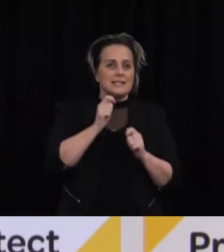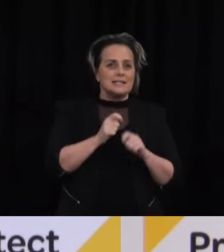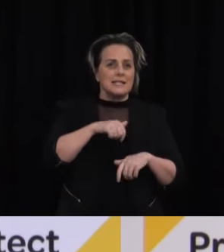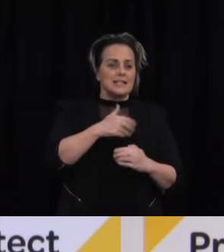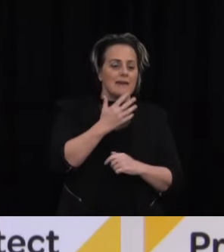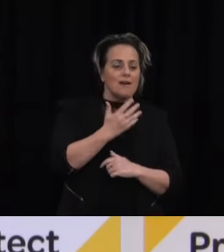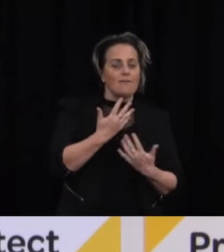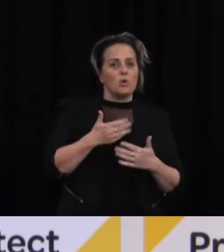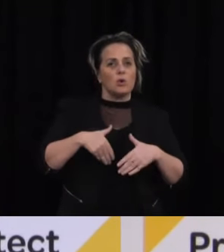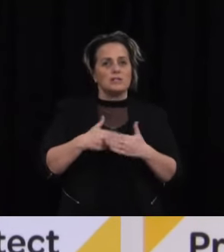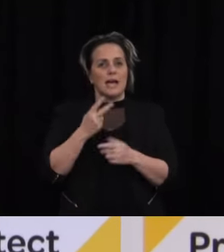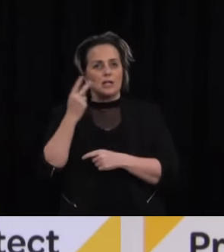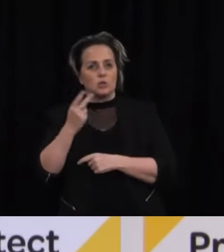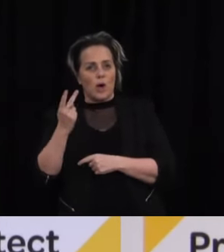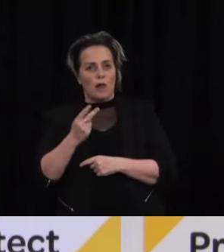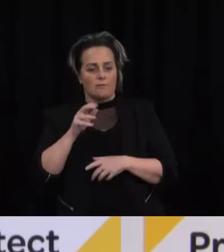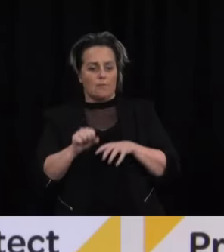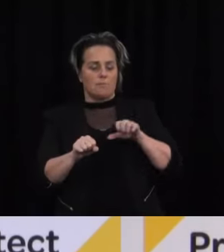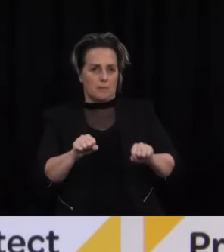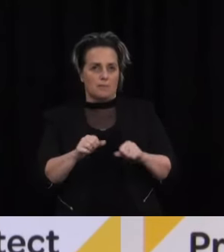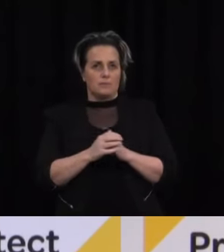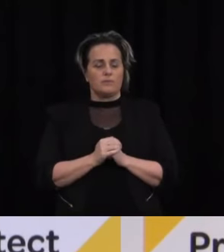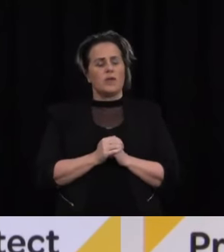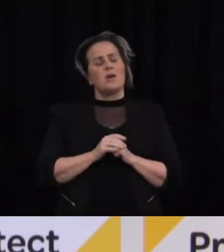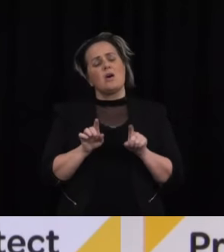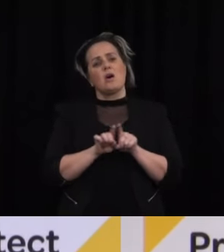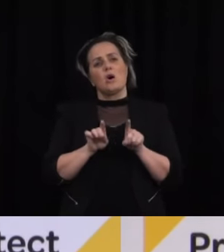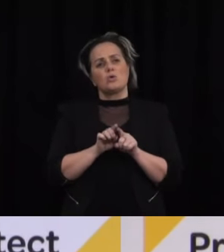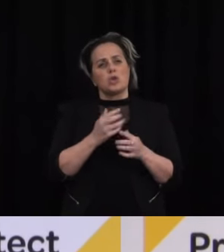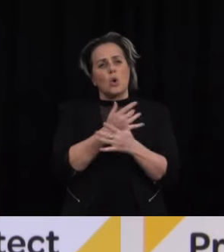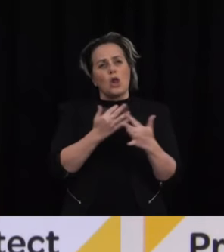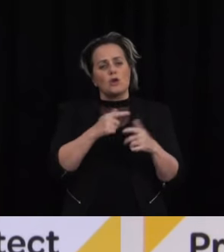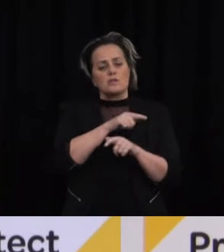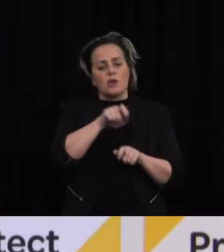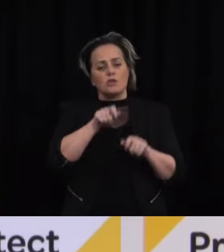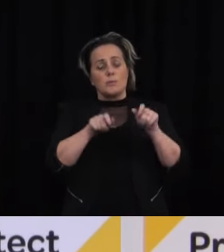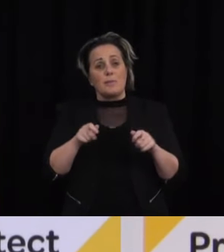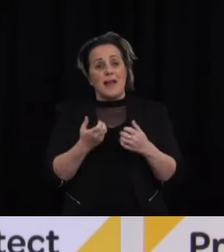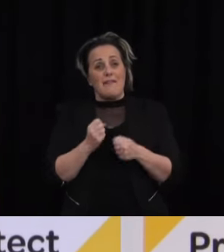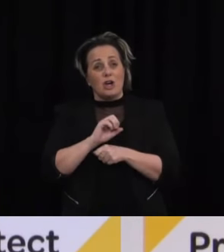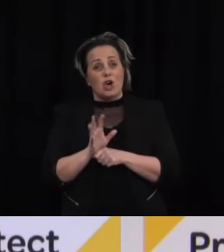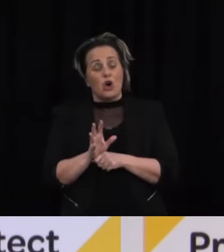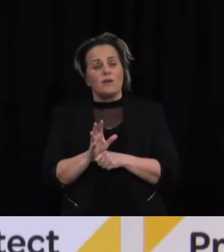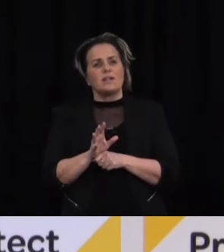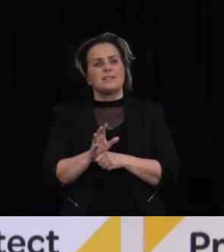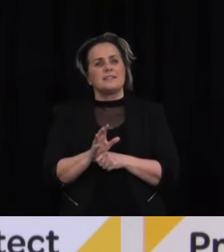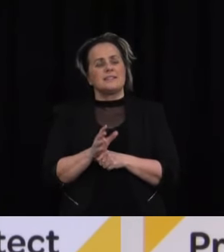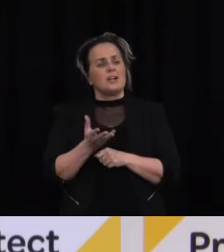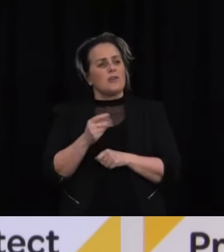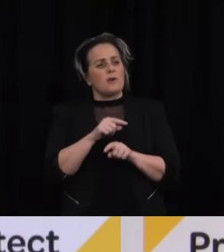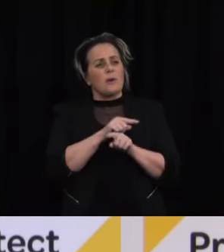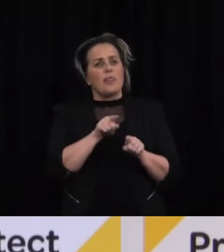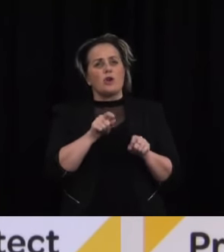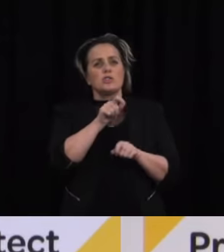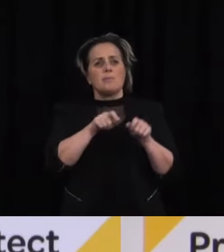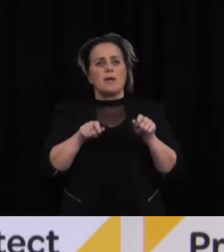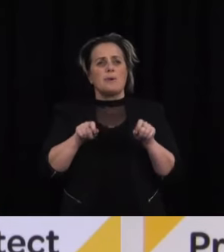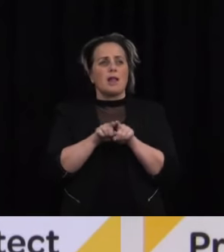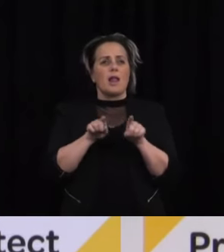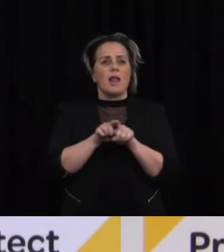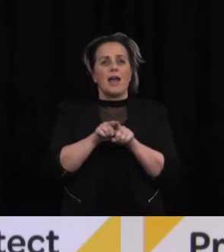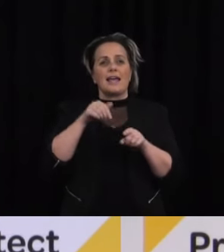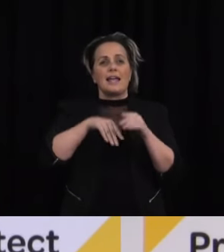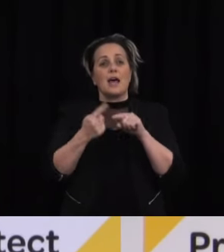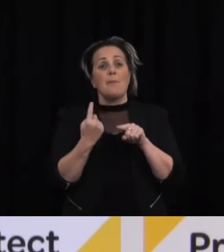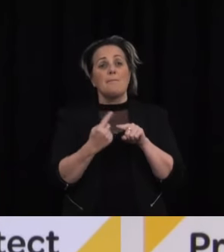testing. But second is quite a proportion of our cases at the moment are among groups of people who are in transitional or